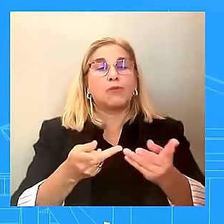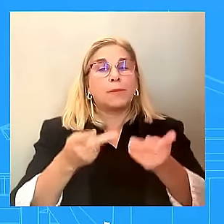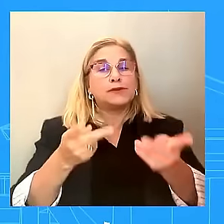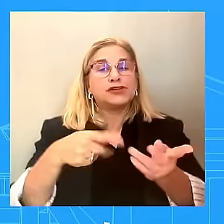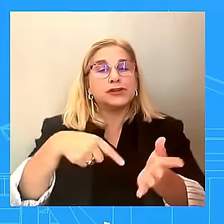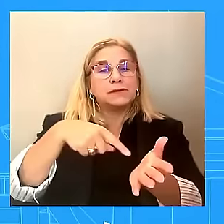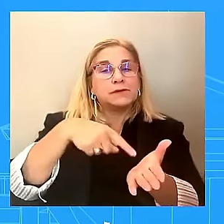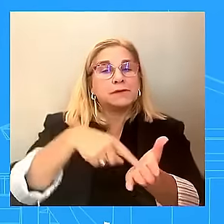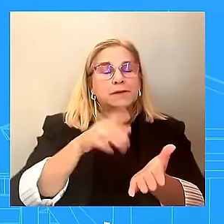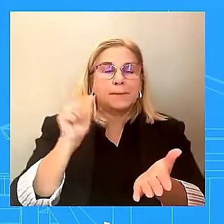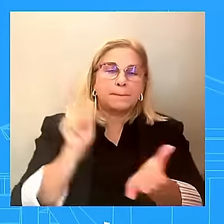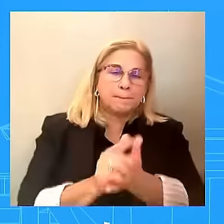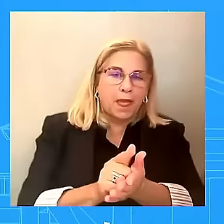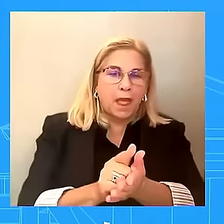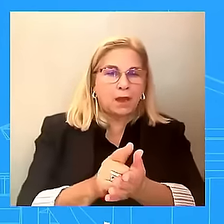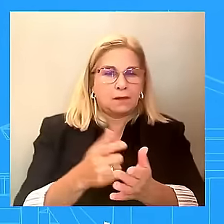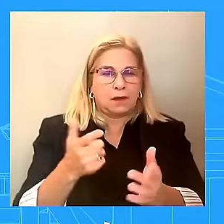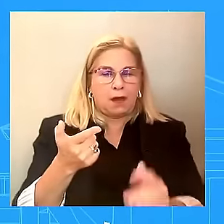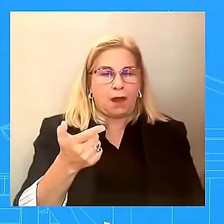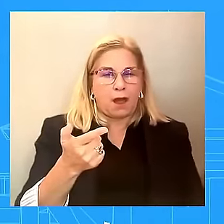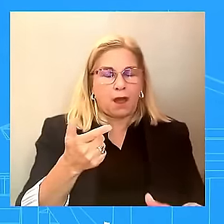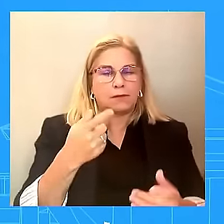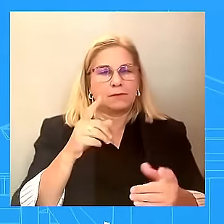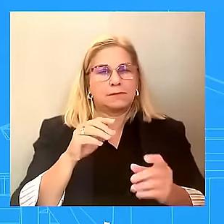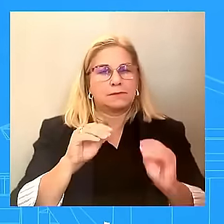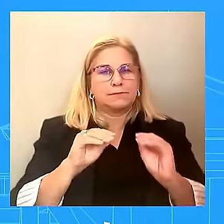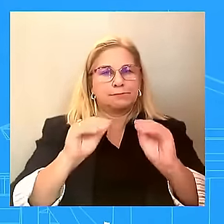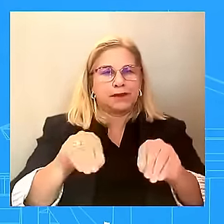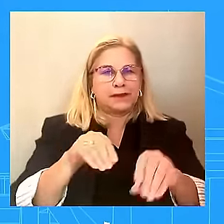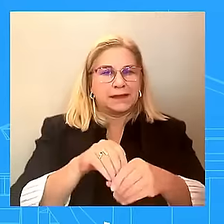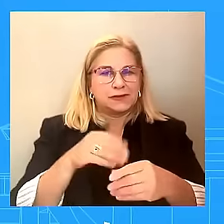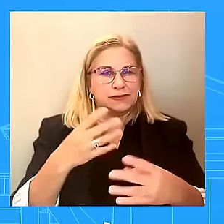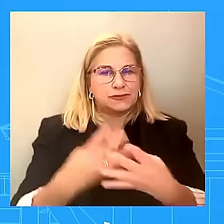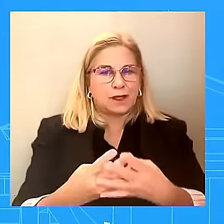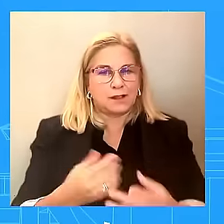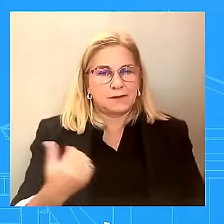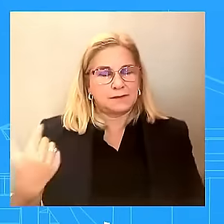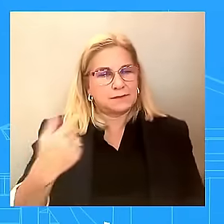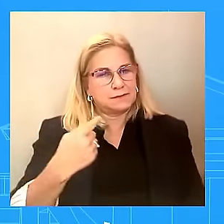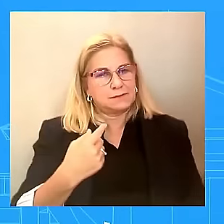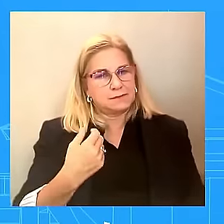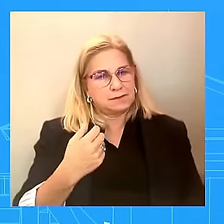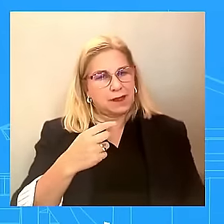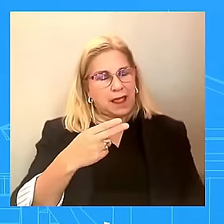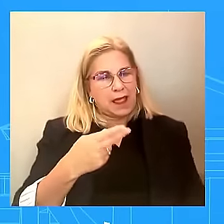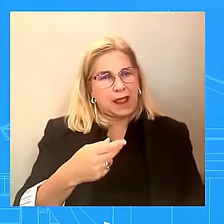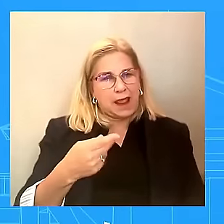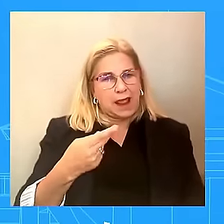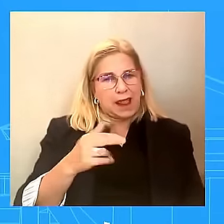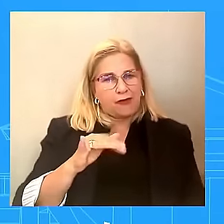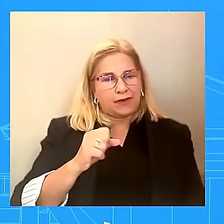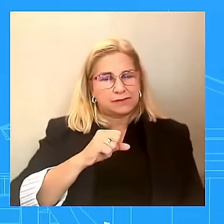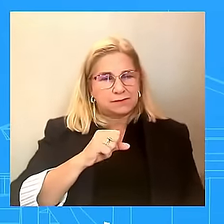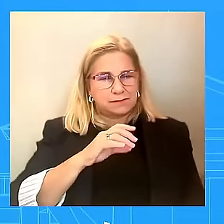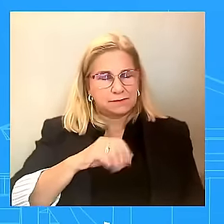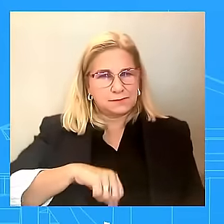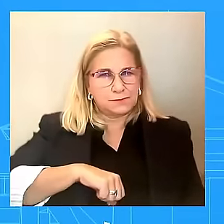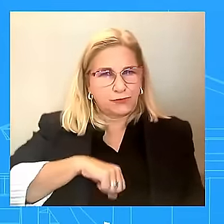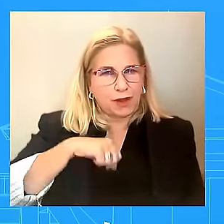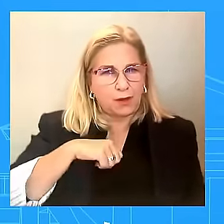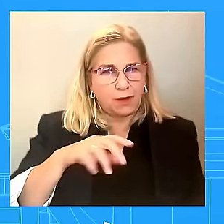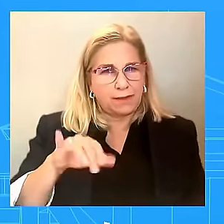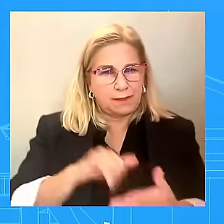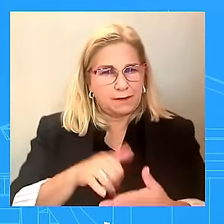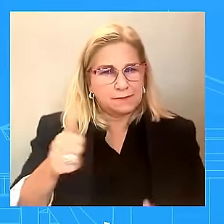trail now saying that she's a proud gun owner and is not going to take away your guns. So can the White House get us an answer